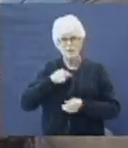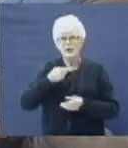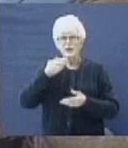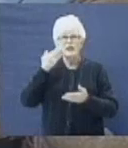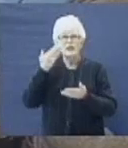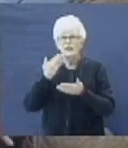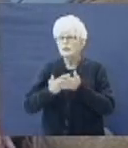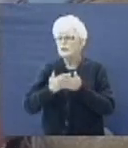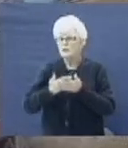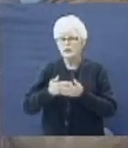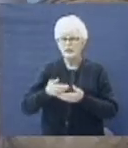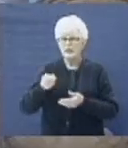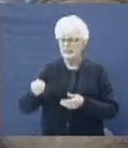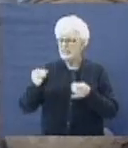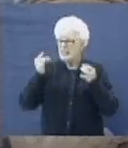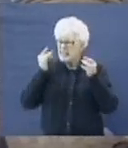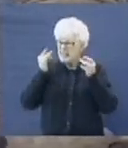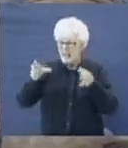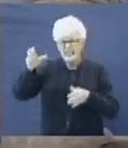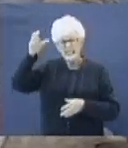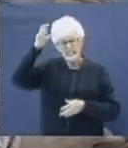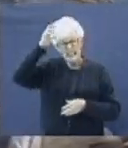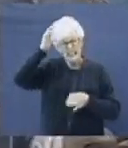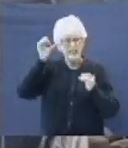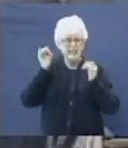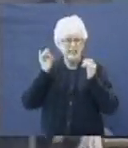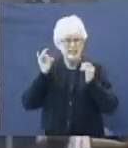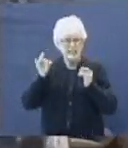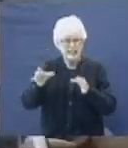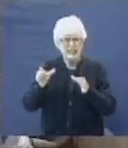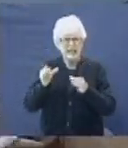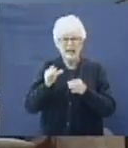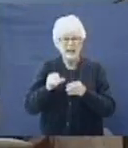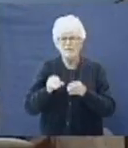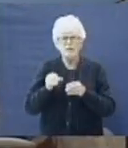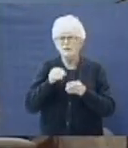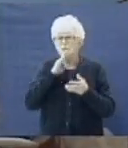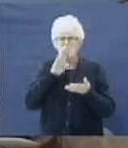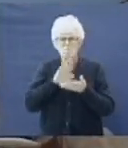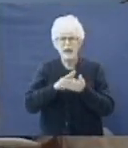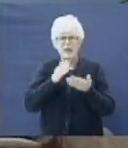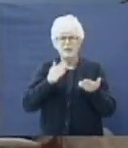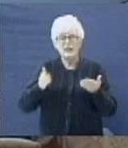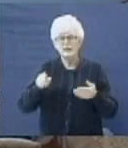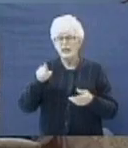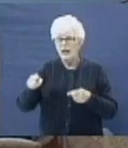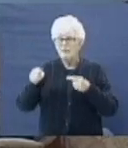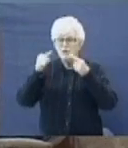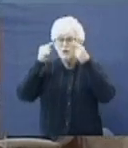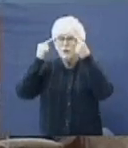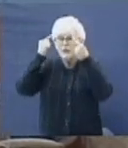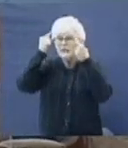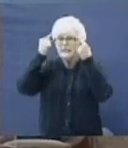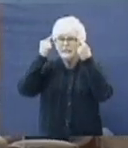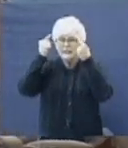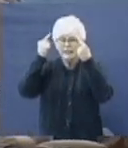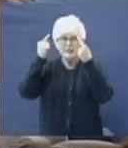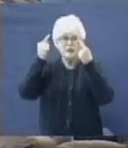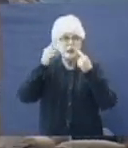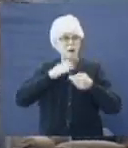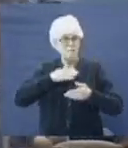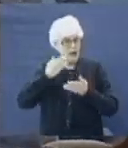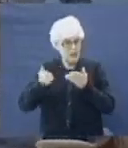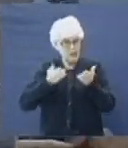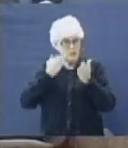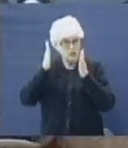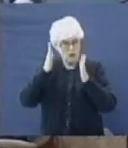doing good, and he hates evil. He hates your existence. Hast thou considered my